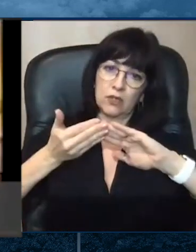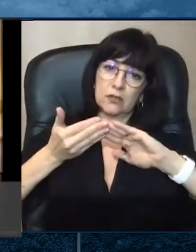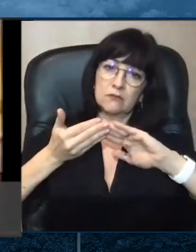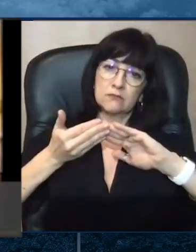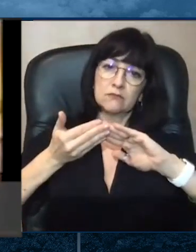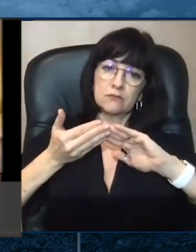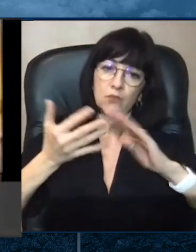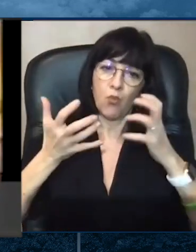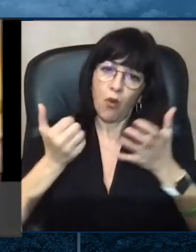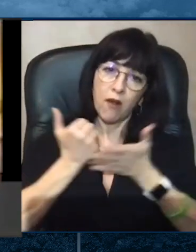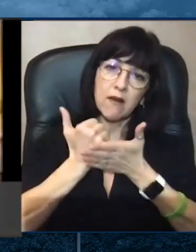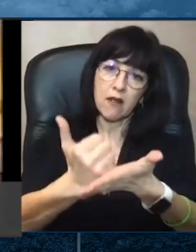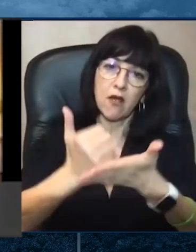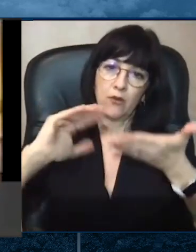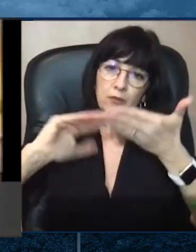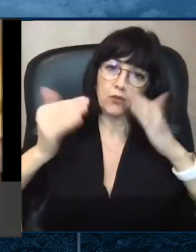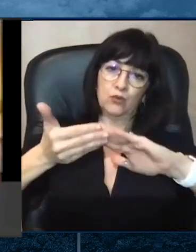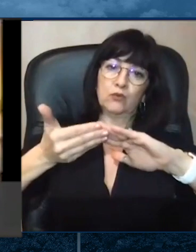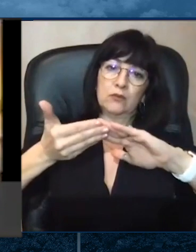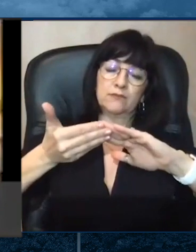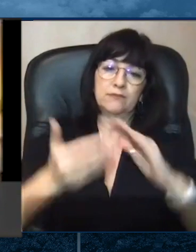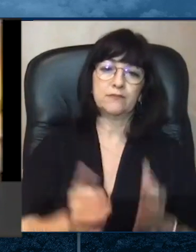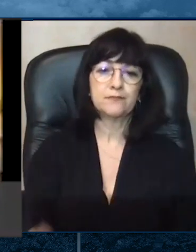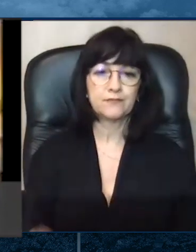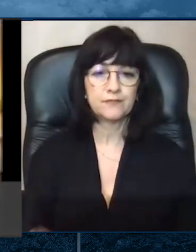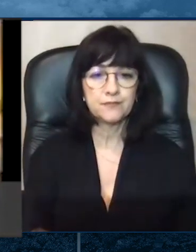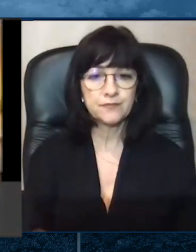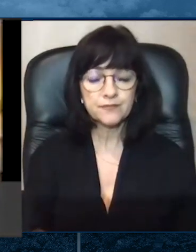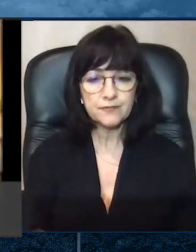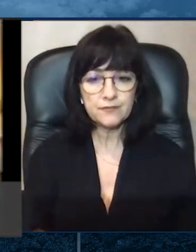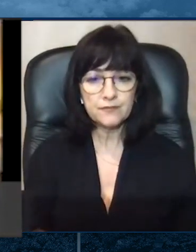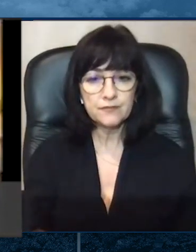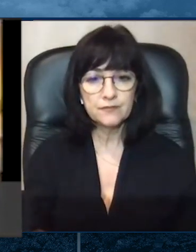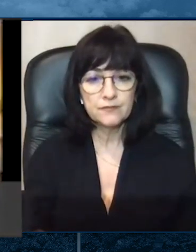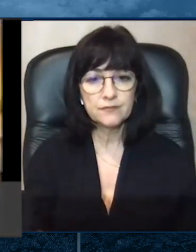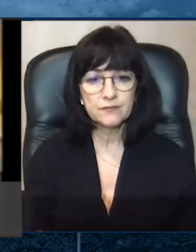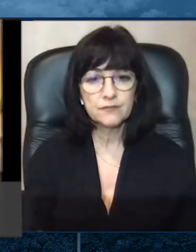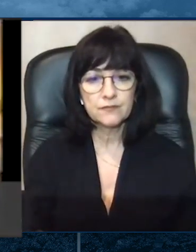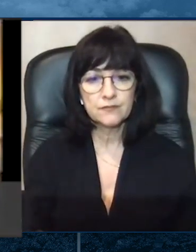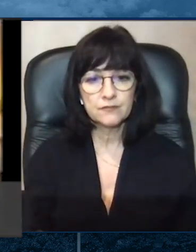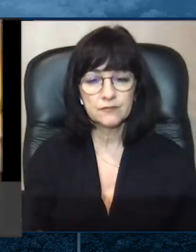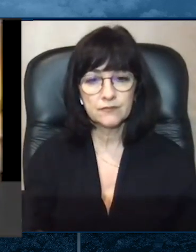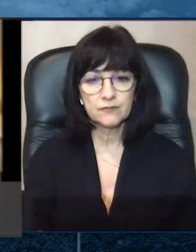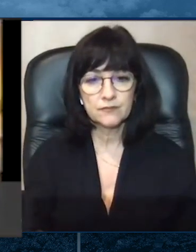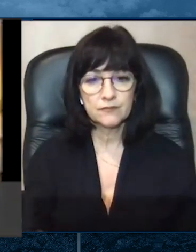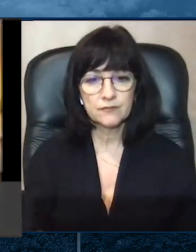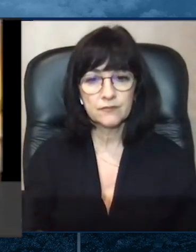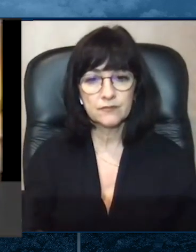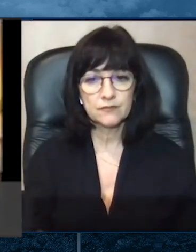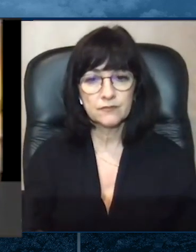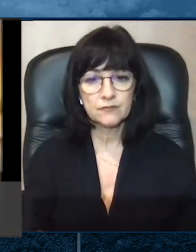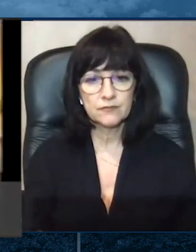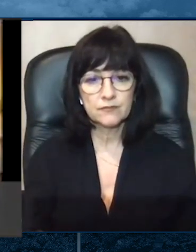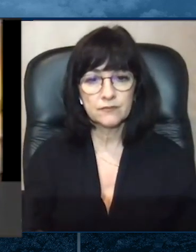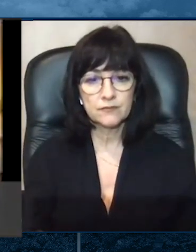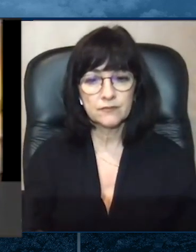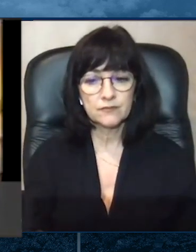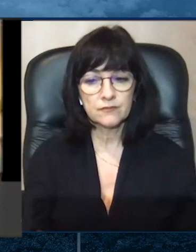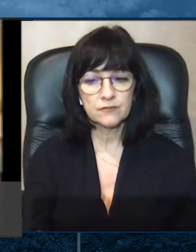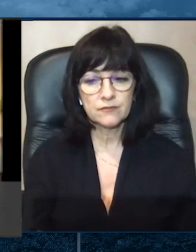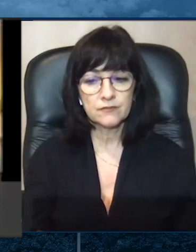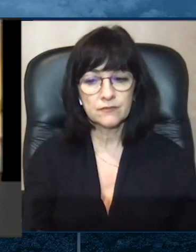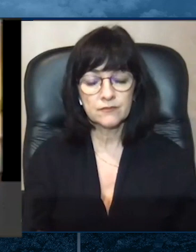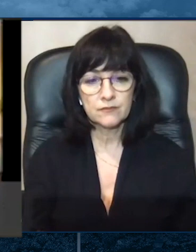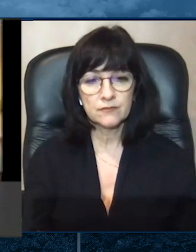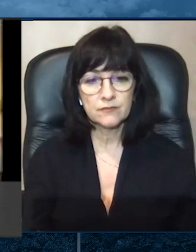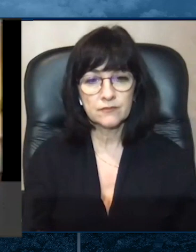trabajando en forma remota. Y hemos puesto en línea las clases de aprendizajes para adultos e inglés